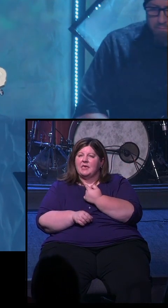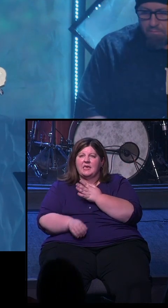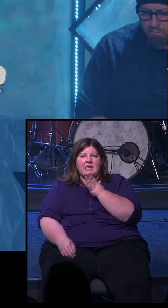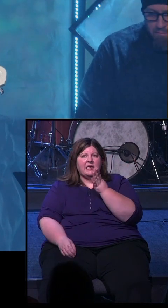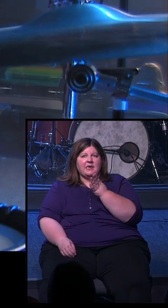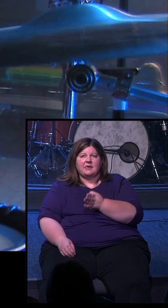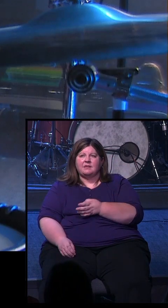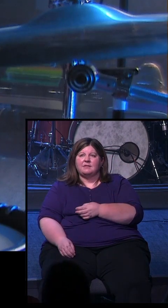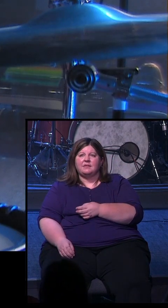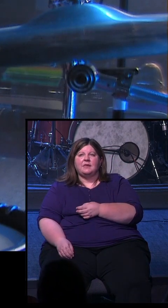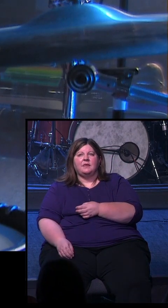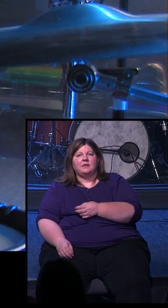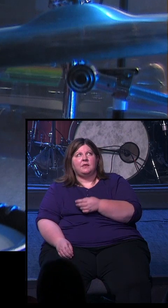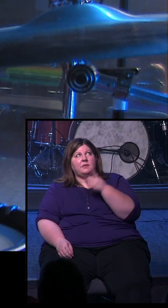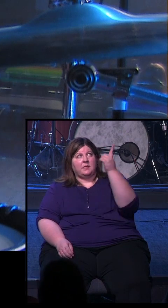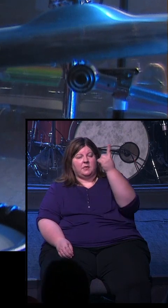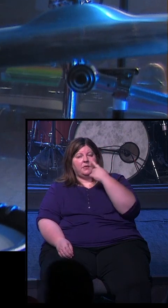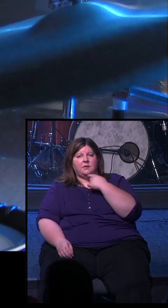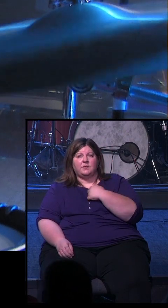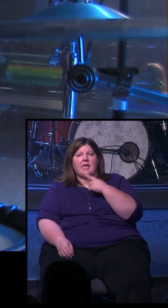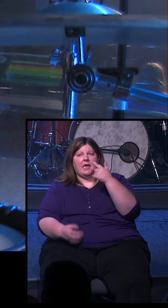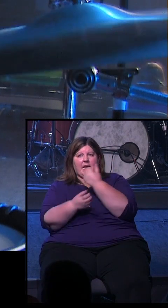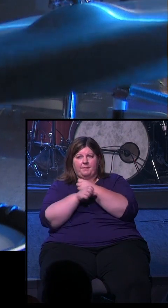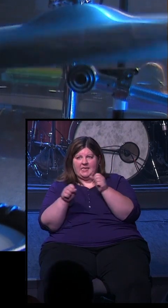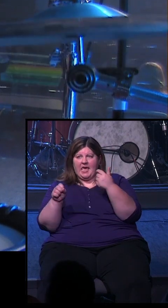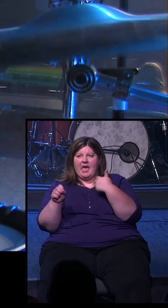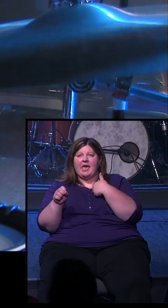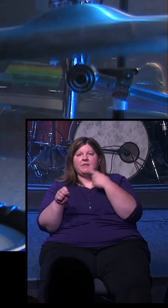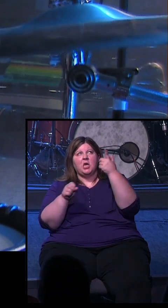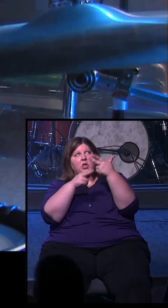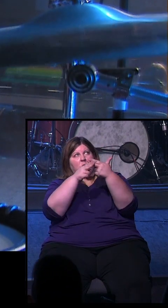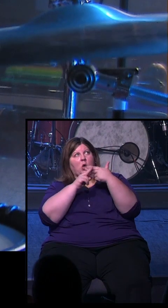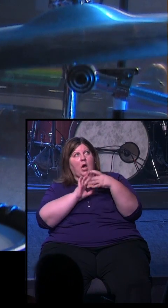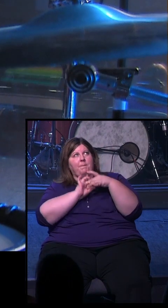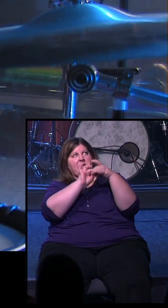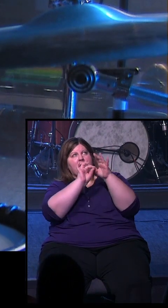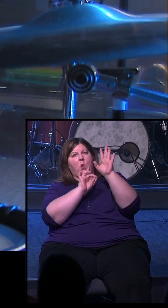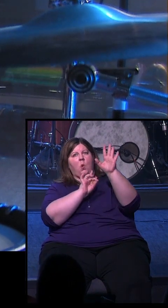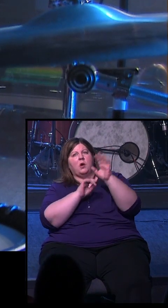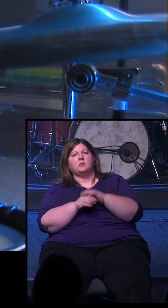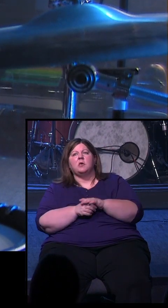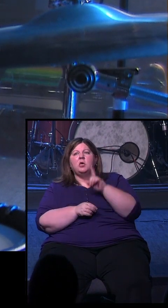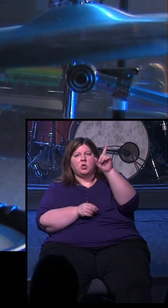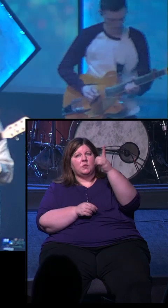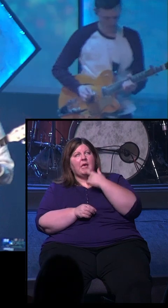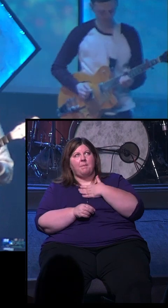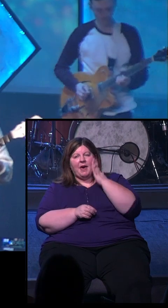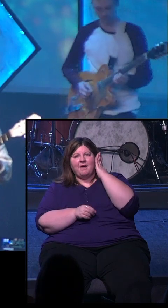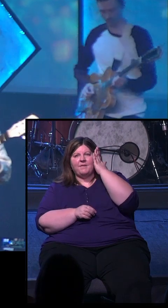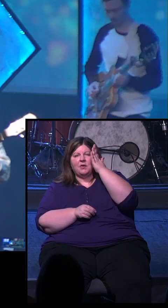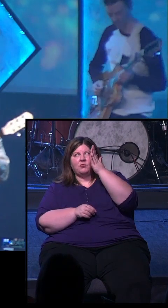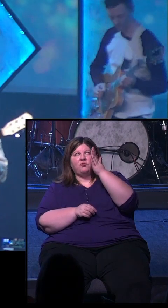me. Come on, claim these promises. If you said I'm saved, you call me yours. You